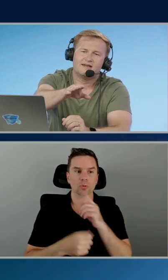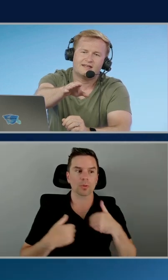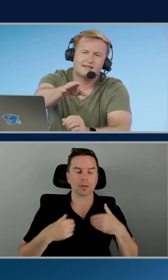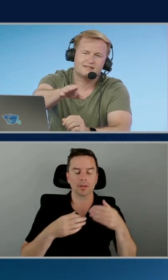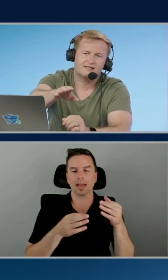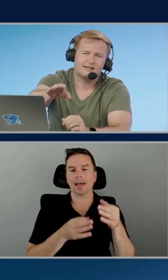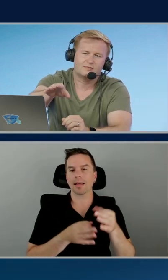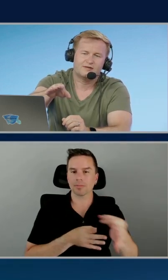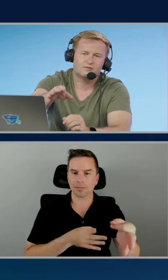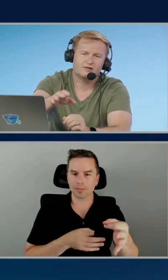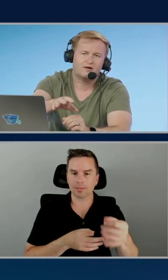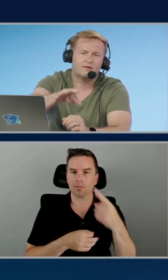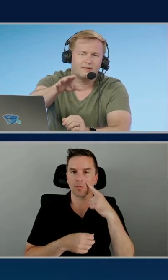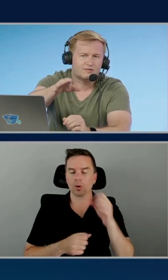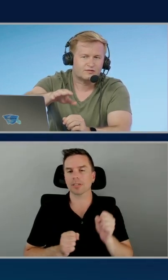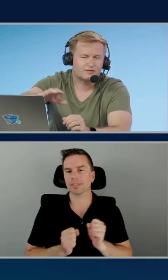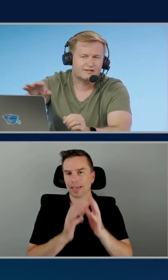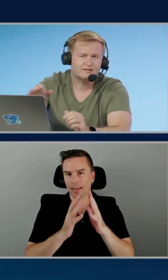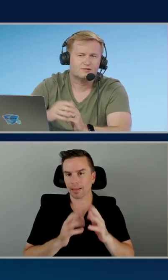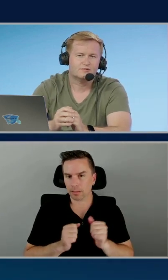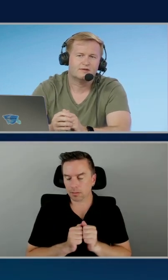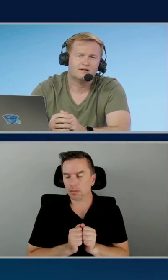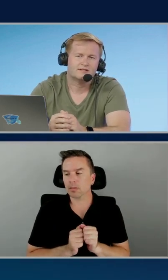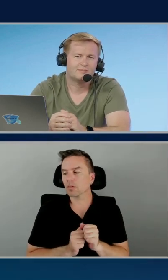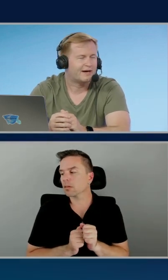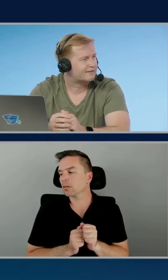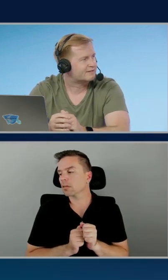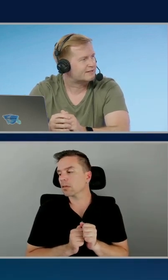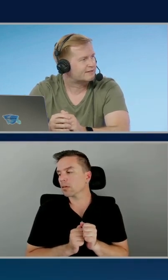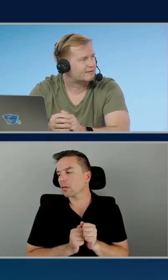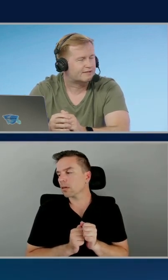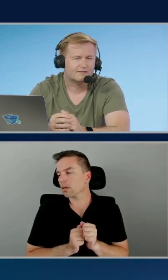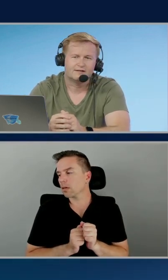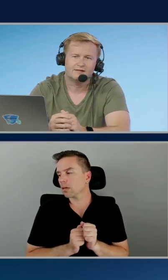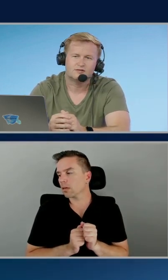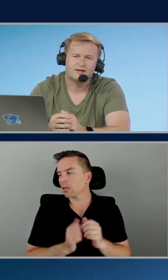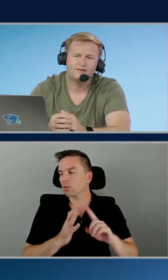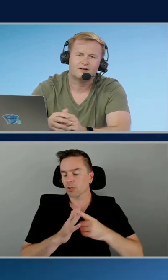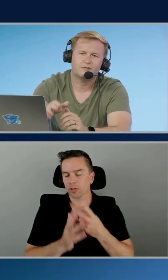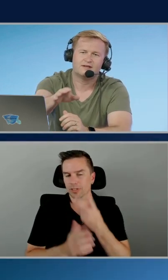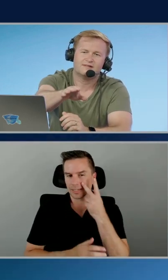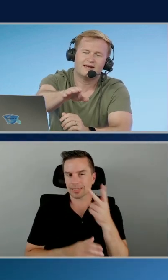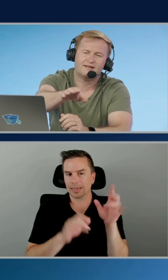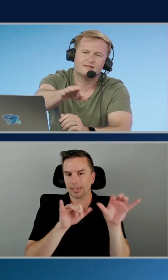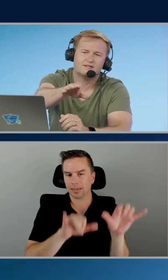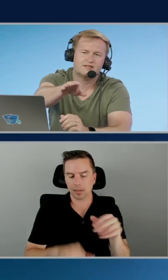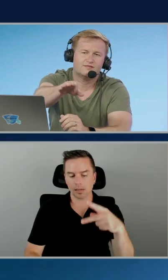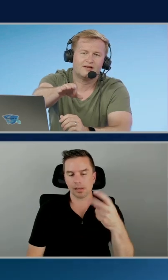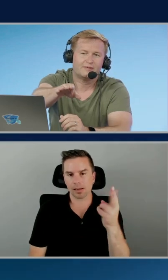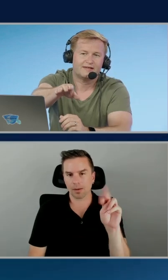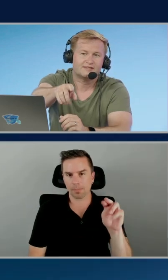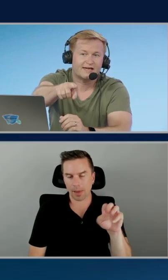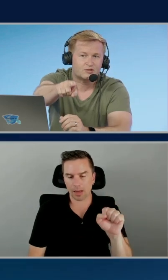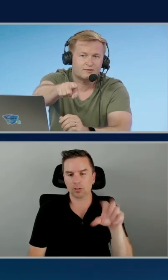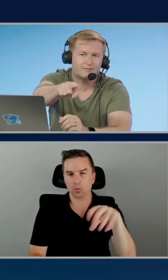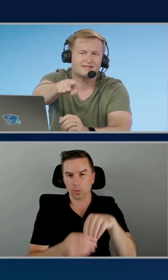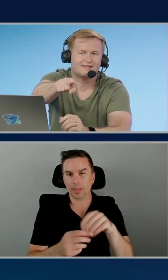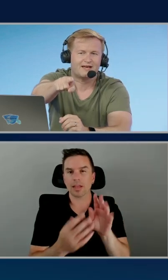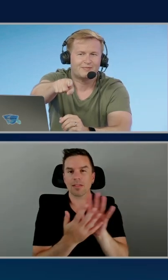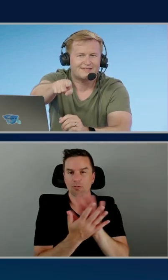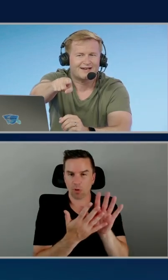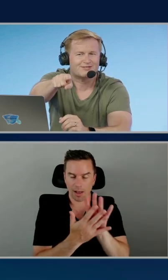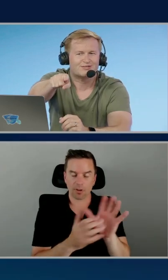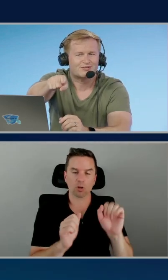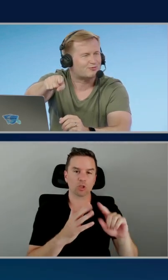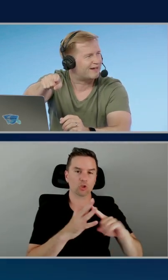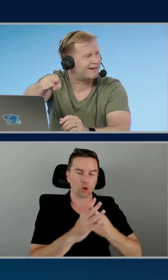And as the experience went along, and we sort of started to see patterns in the traffic, we could then start to develop a schedule. And we can